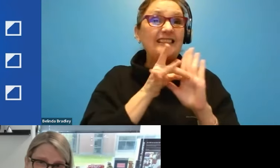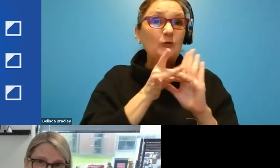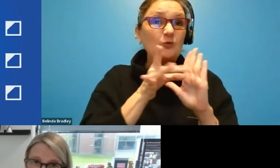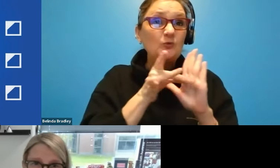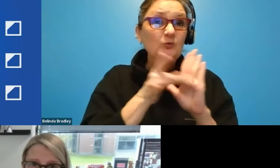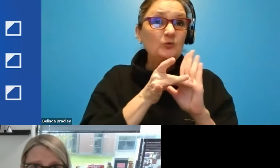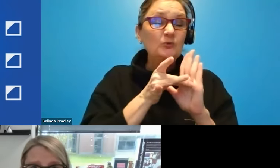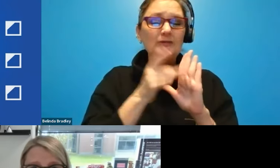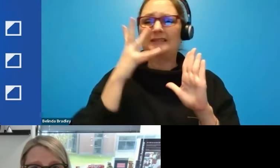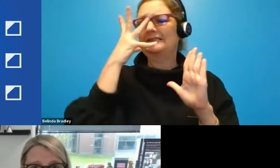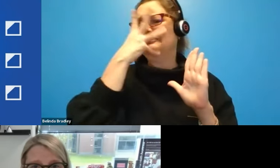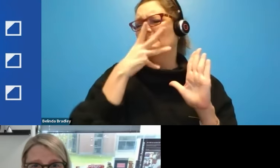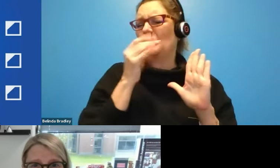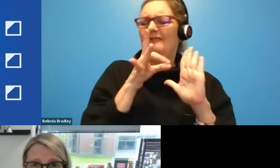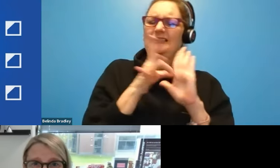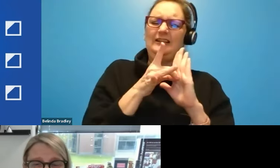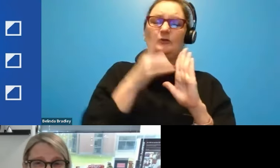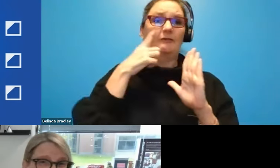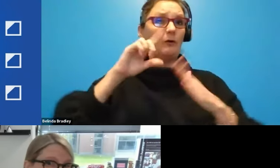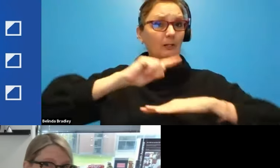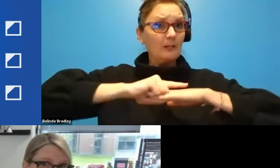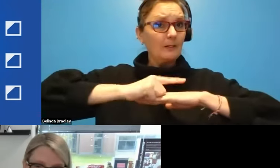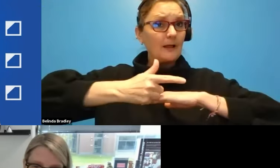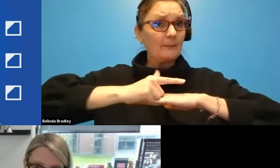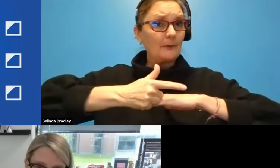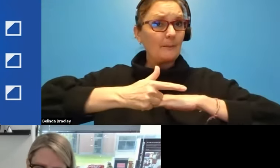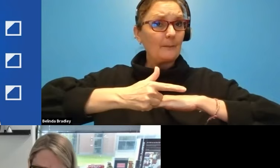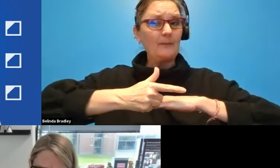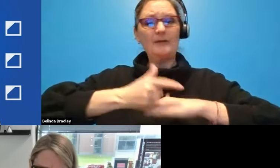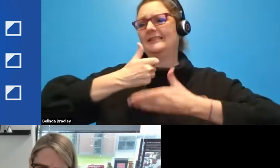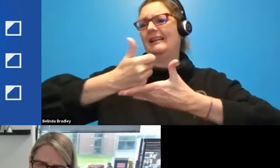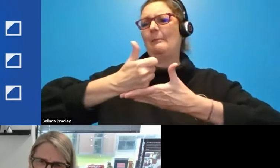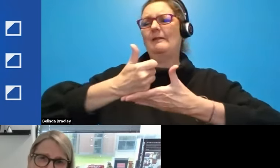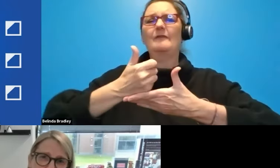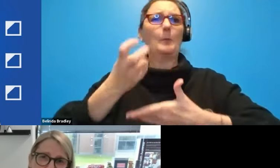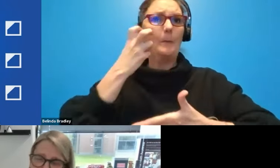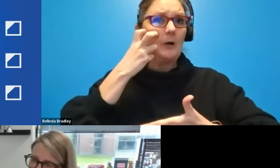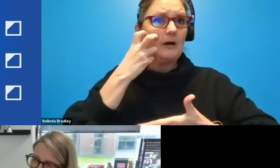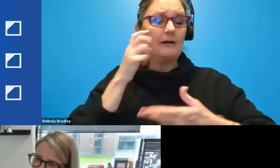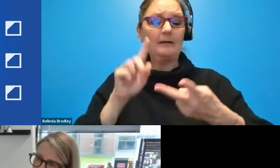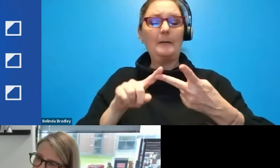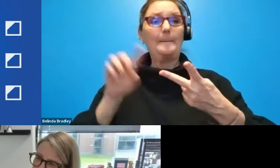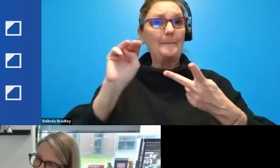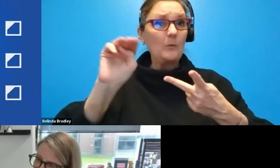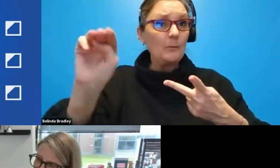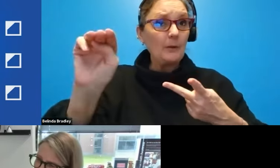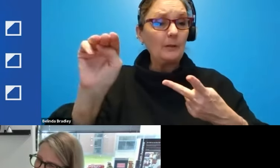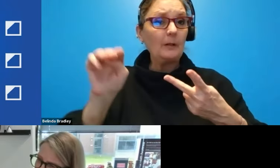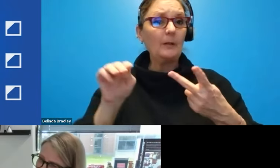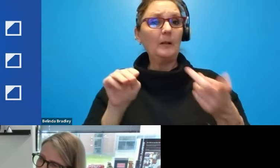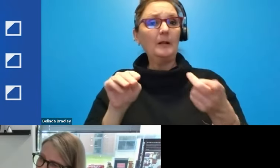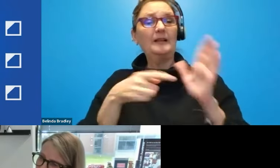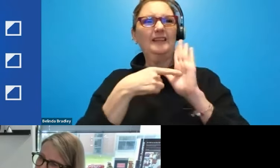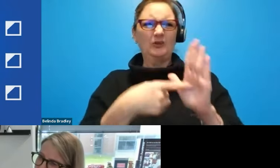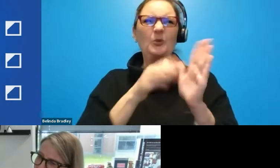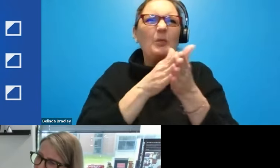that you put on your laptop, uh, to help you if you're blind mobility. Um, she says during live unboxing, of course.